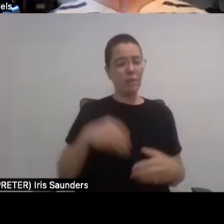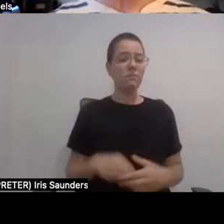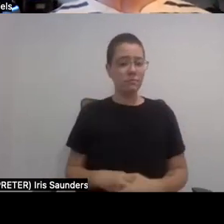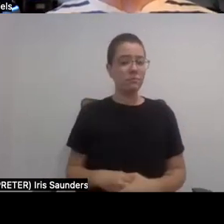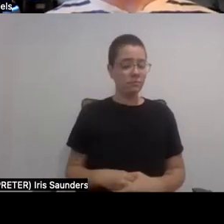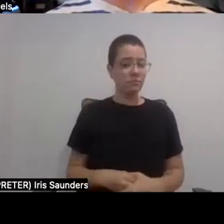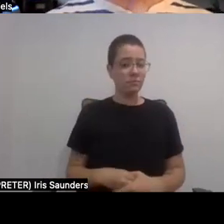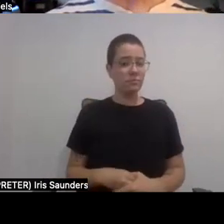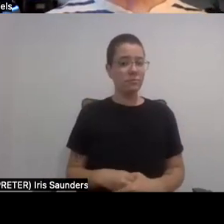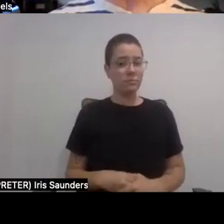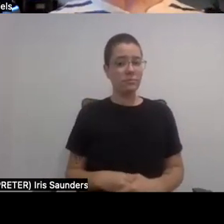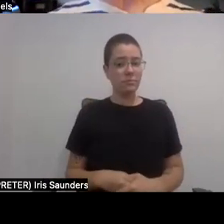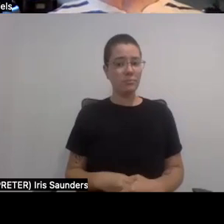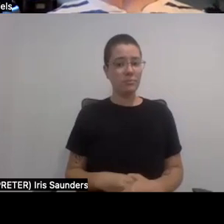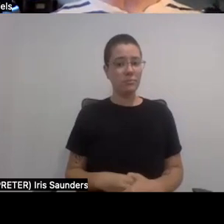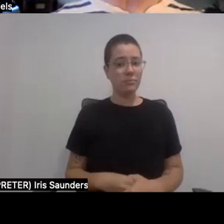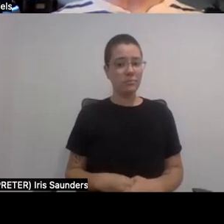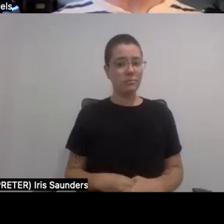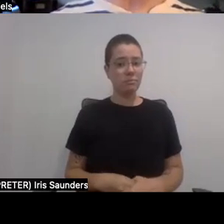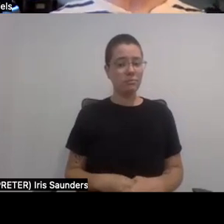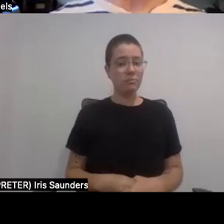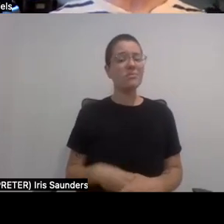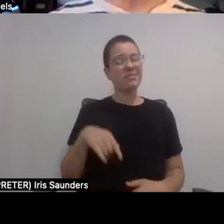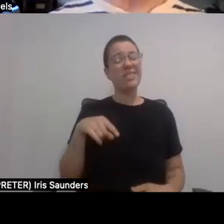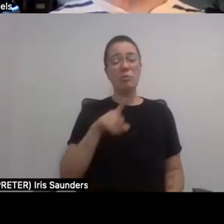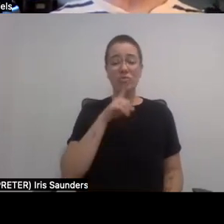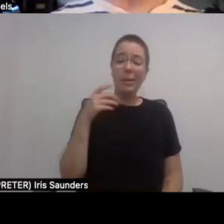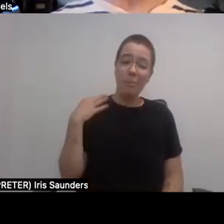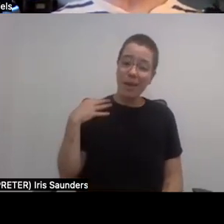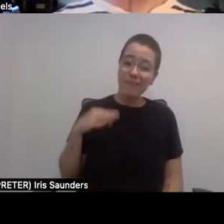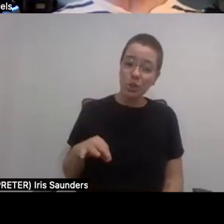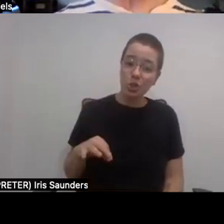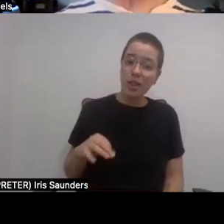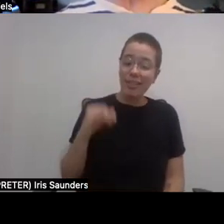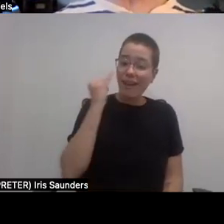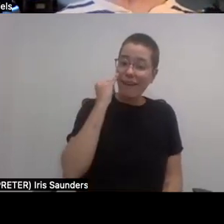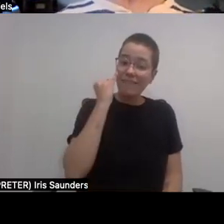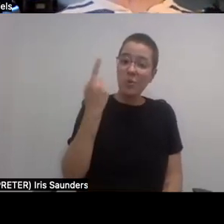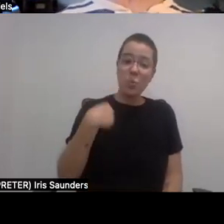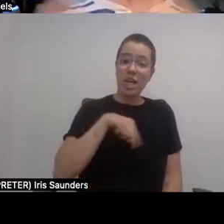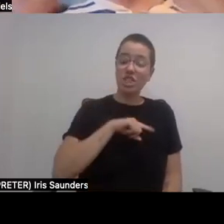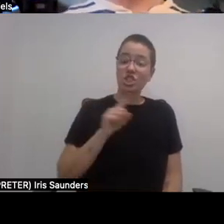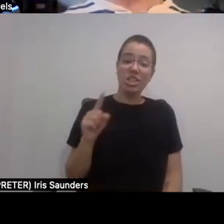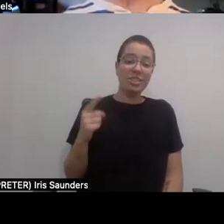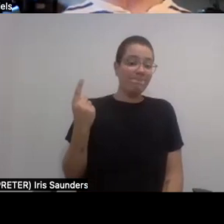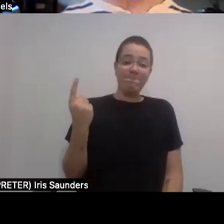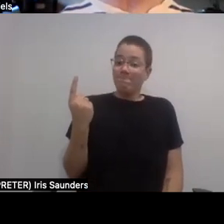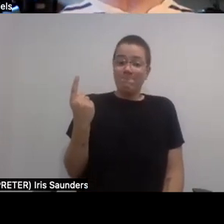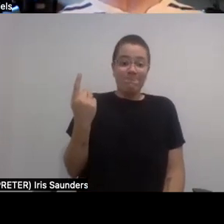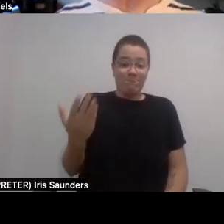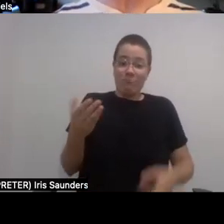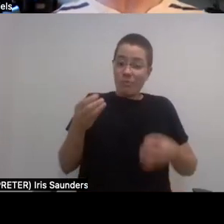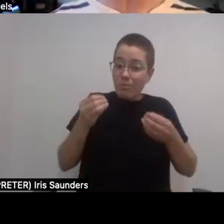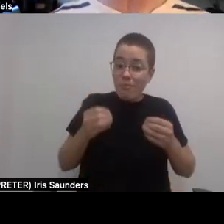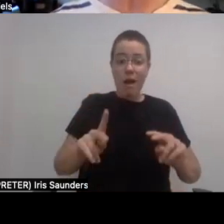I think, you know, it would be beneficial, very symbiotic, if we just simply allowed people to